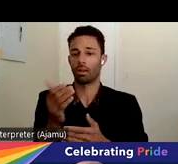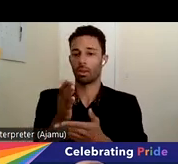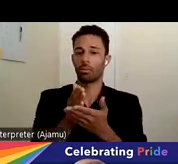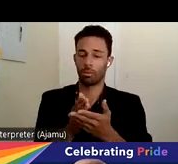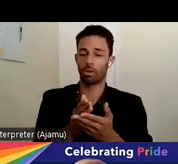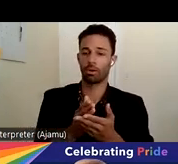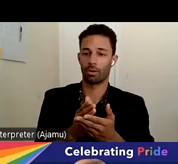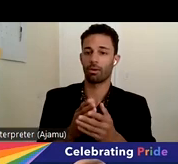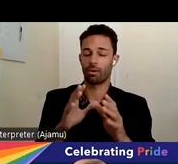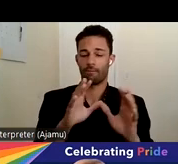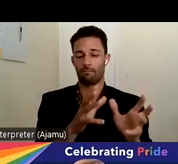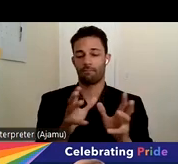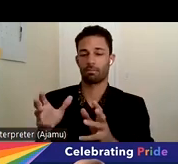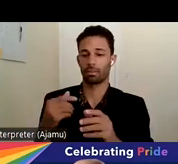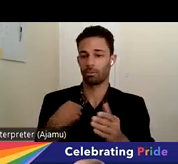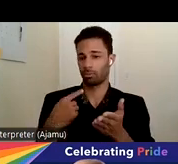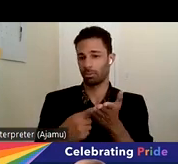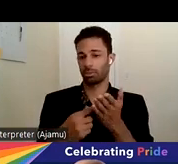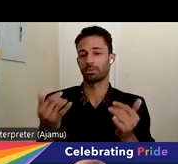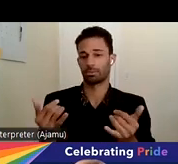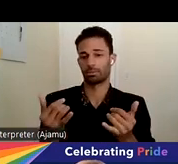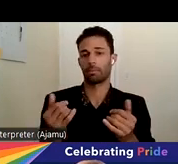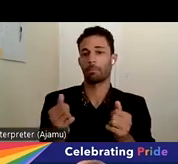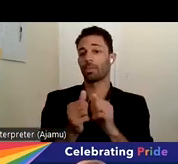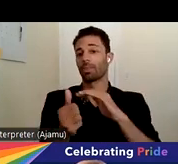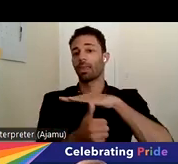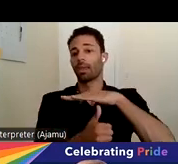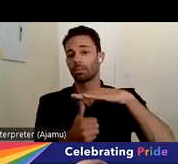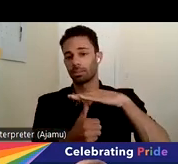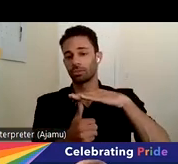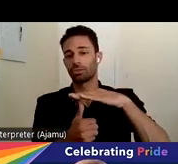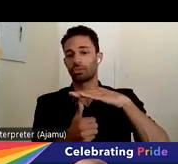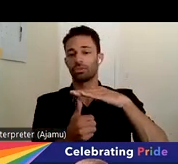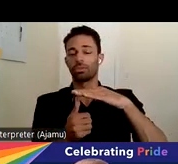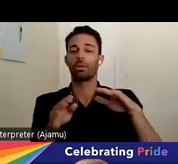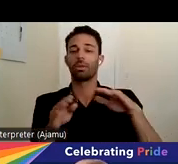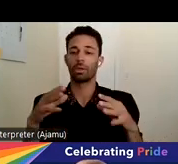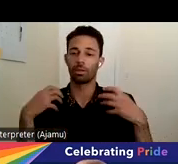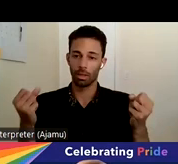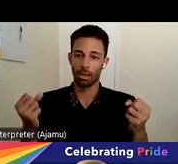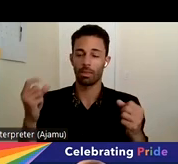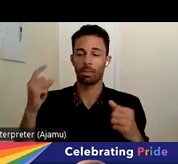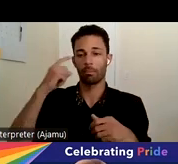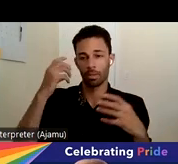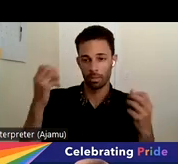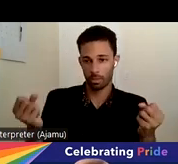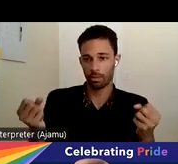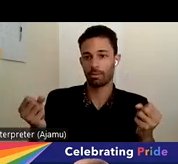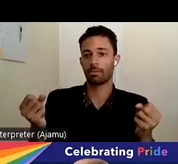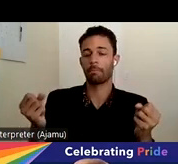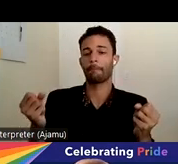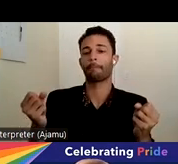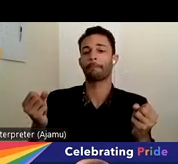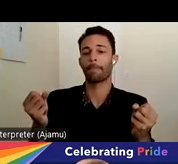about today, with isolation and behavioral health and mental health, and it's just